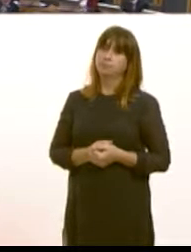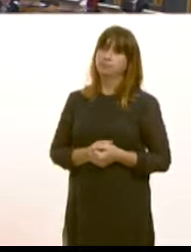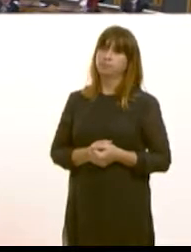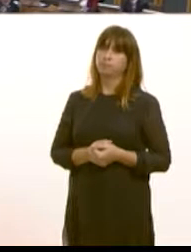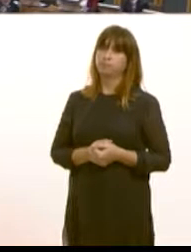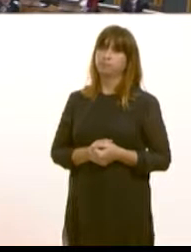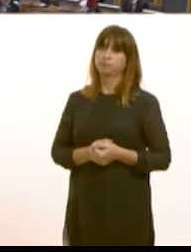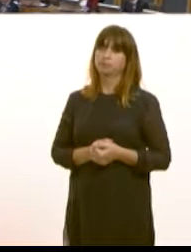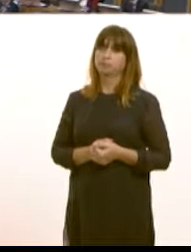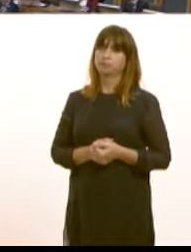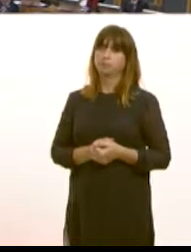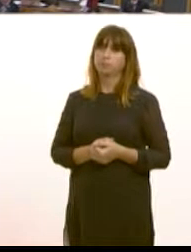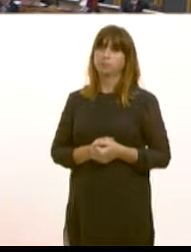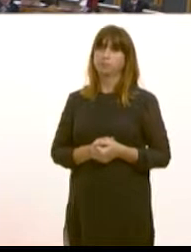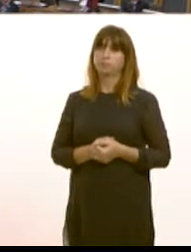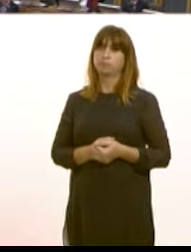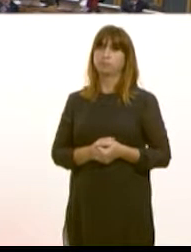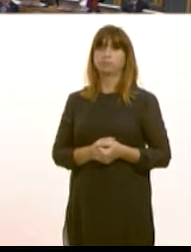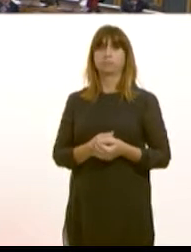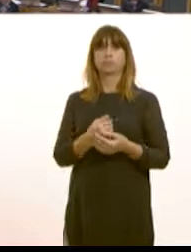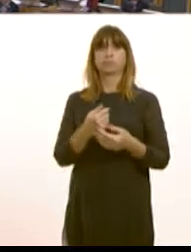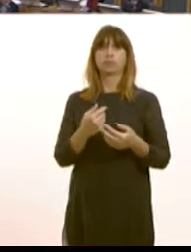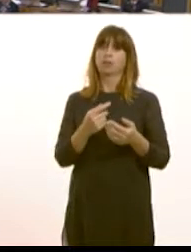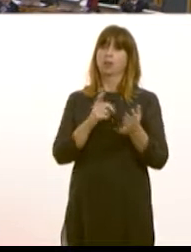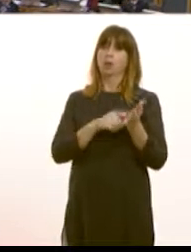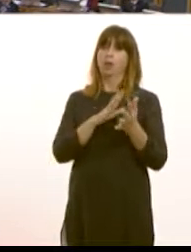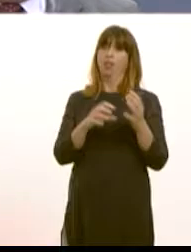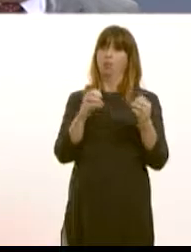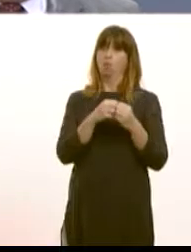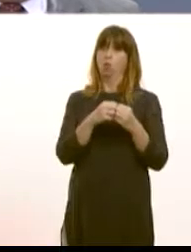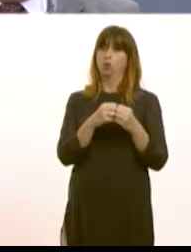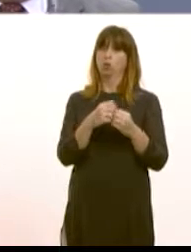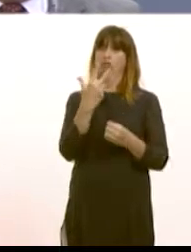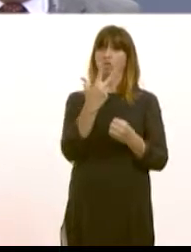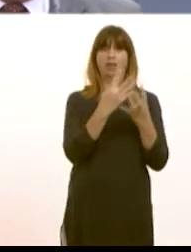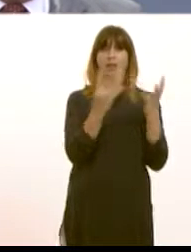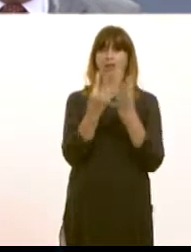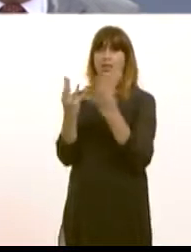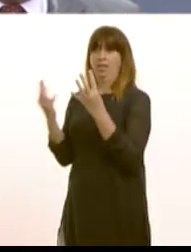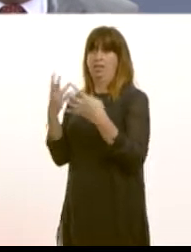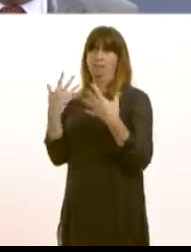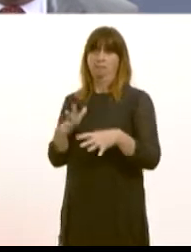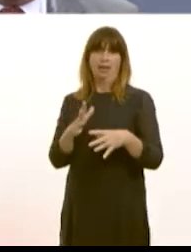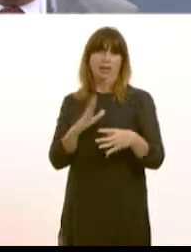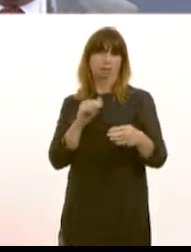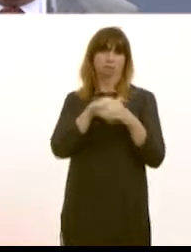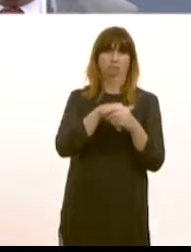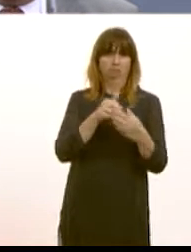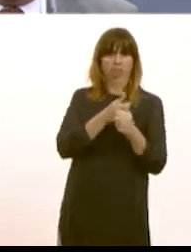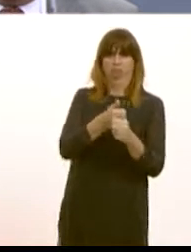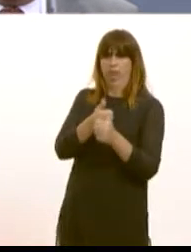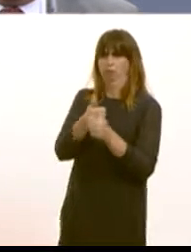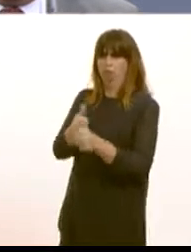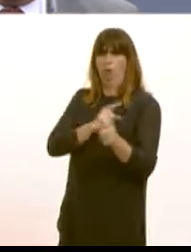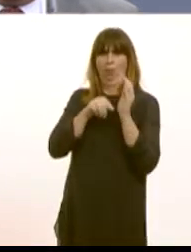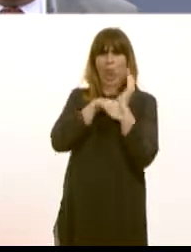First Minister, given that we now have three health boards that have targeted intervention and one health board in special measures, this drive